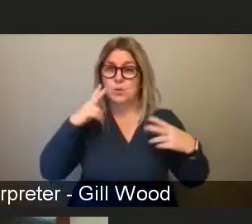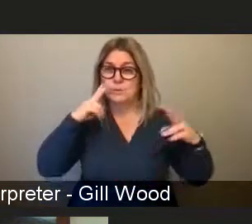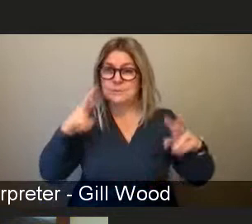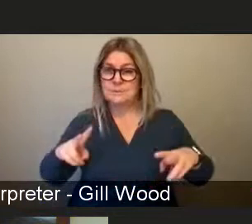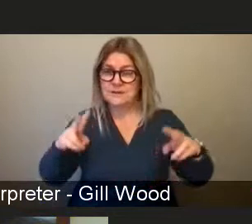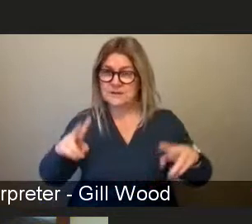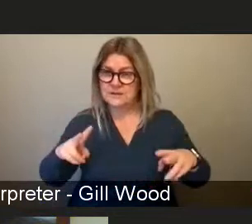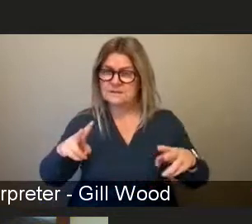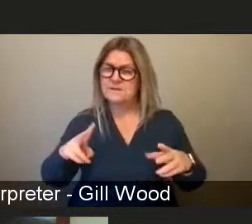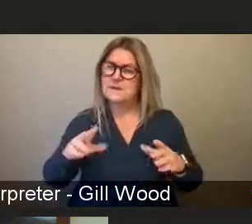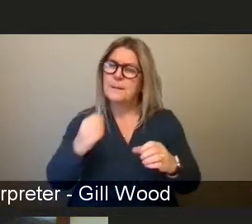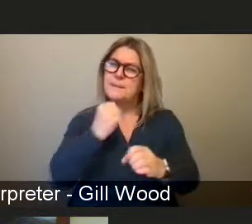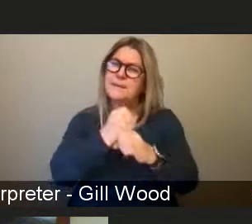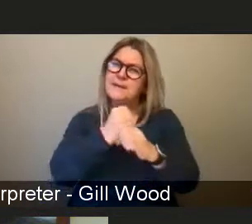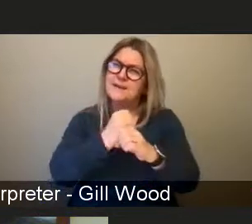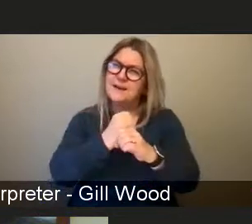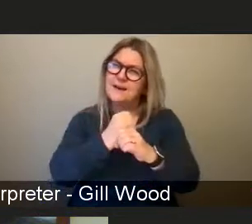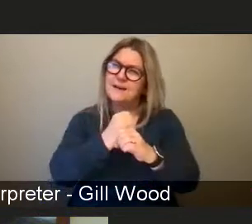So,